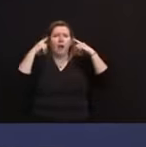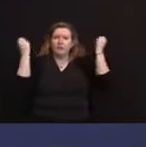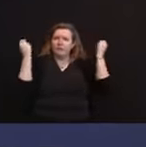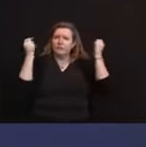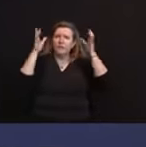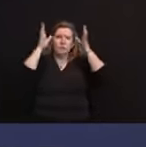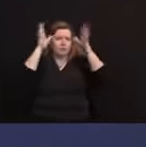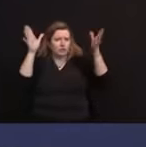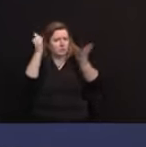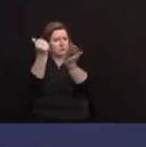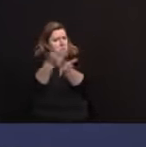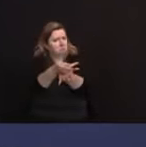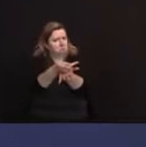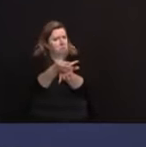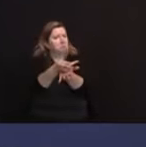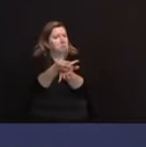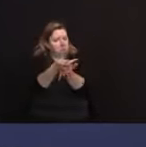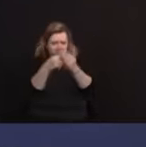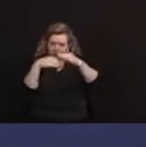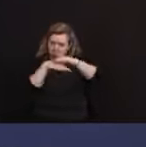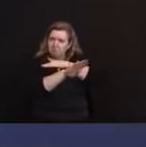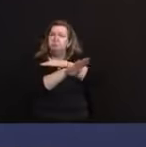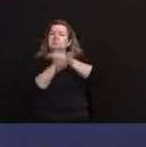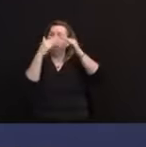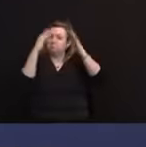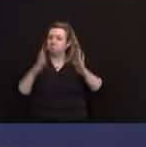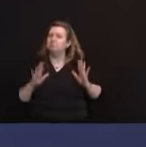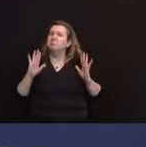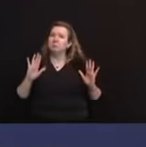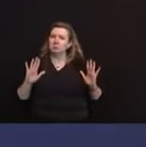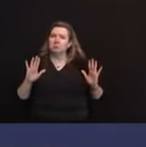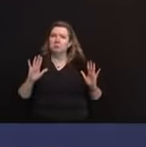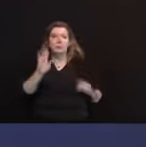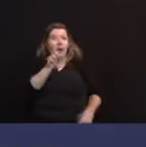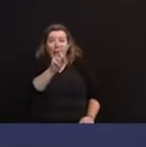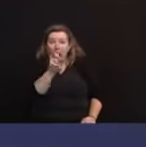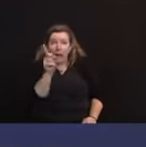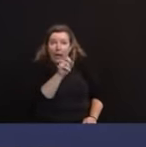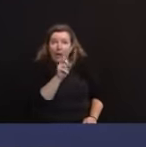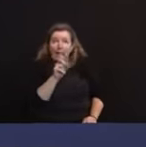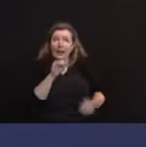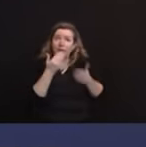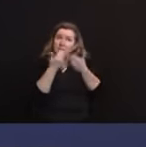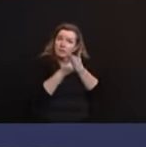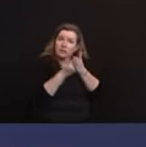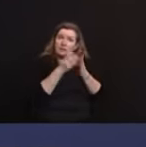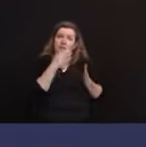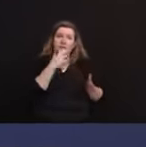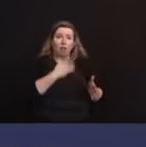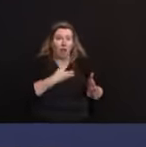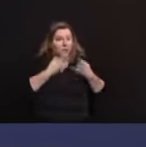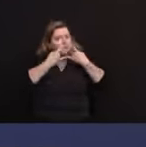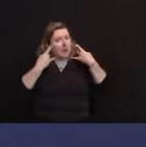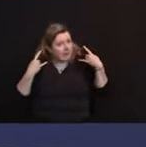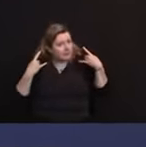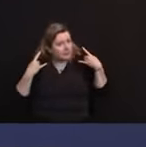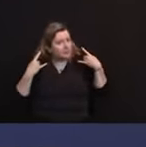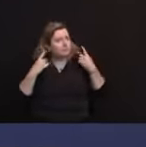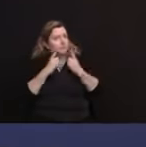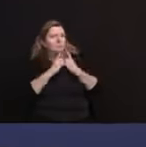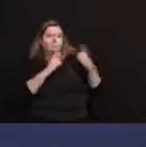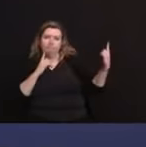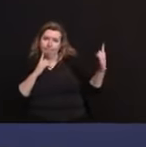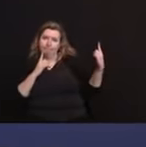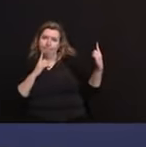all clear. But we still want folks to mask up if they're around Santa, keep the social distance. But he is cleared